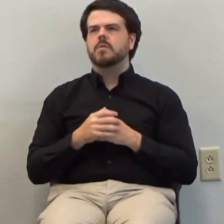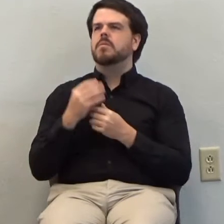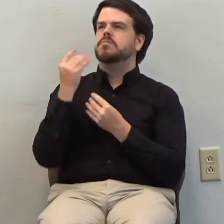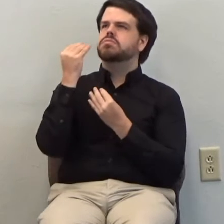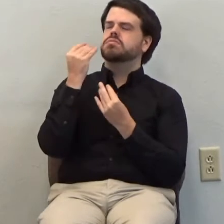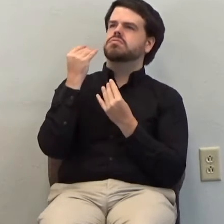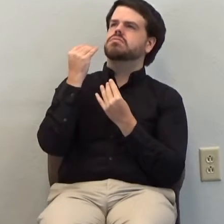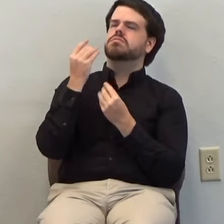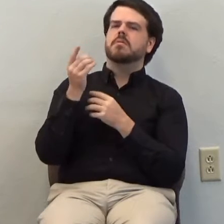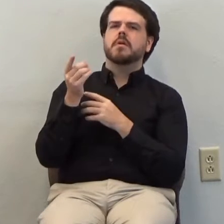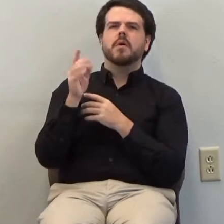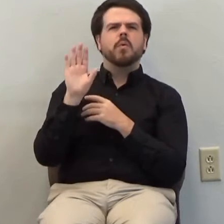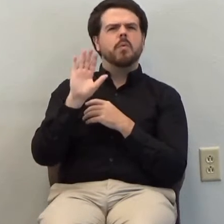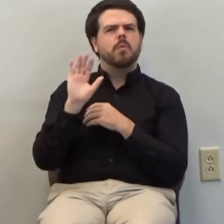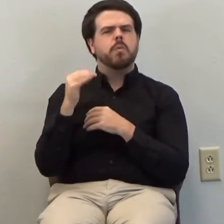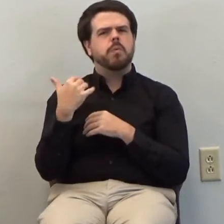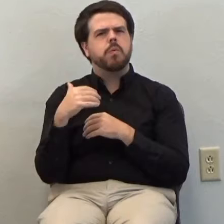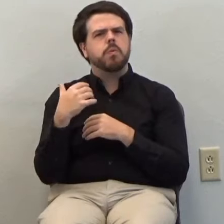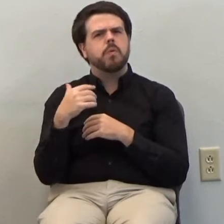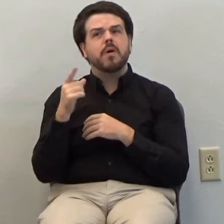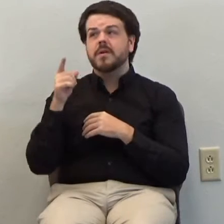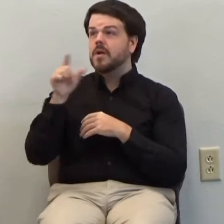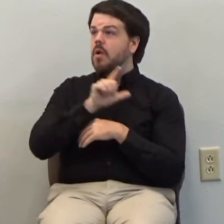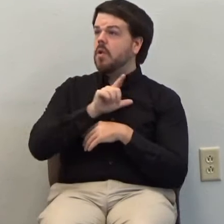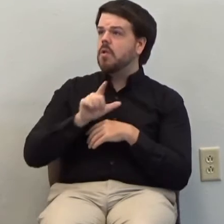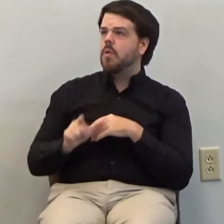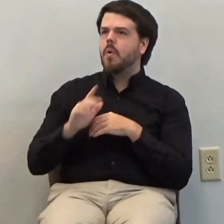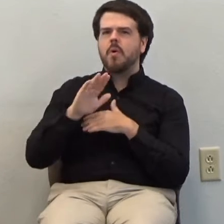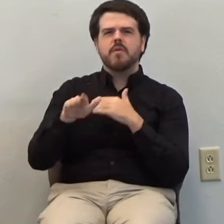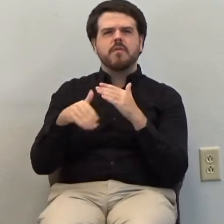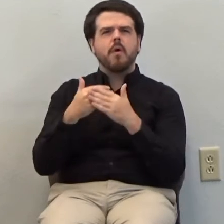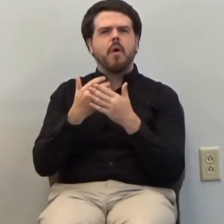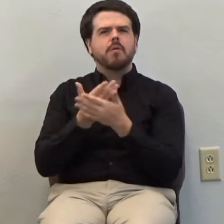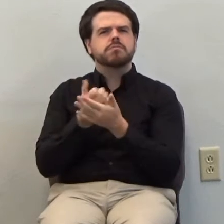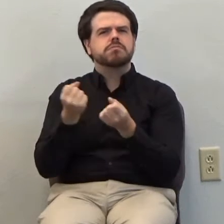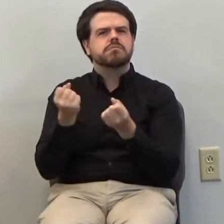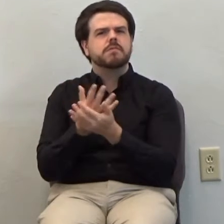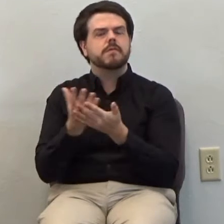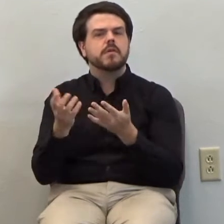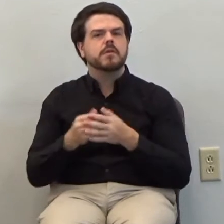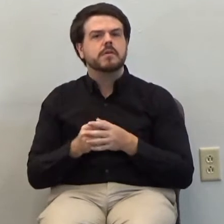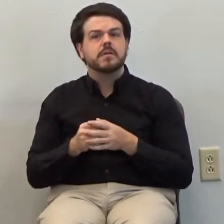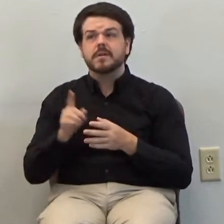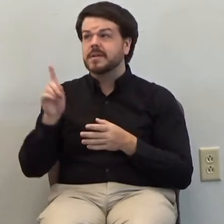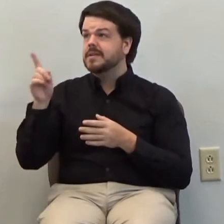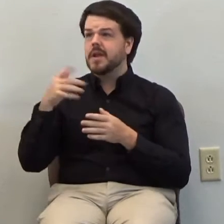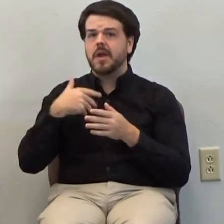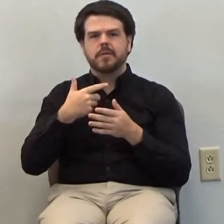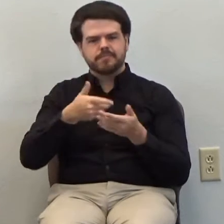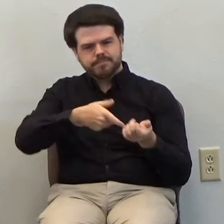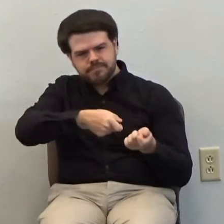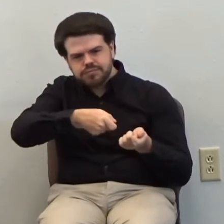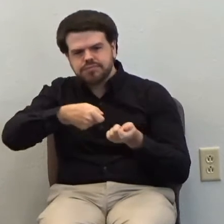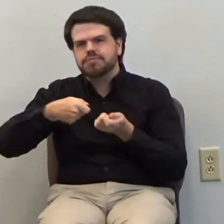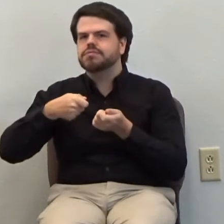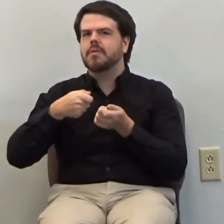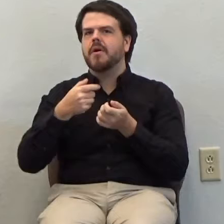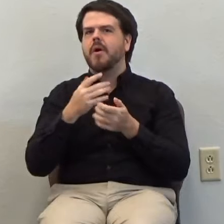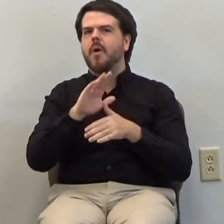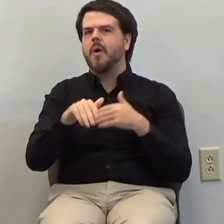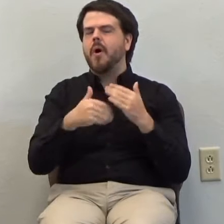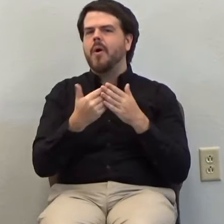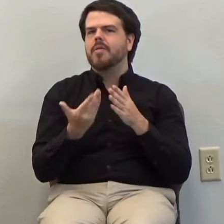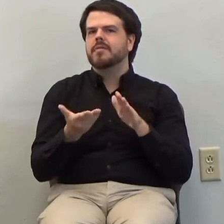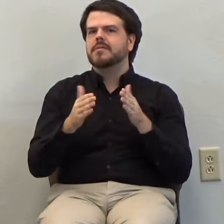the Lord of glory. And when we think of what He will do when He raises the dead, gives us a greater, perhaps, I hope,